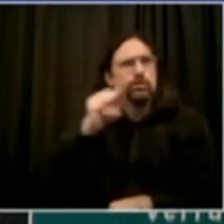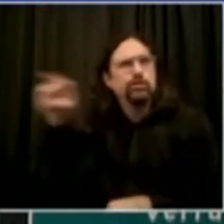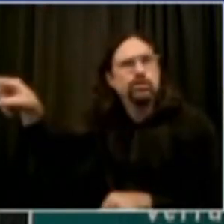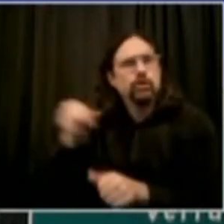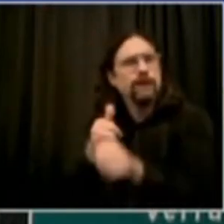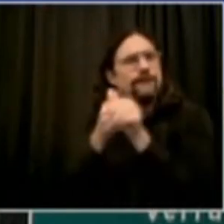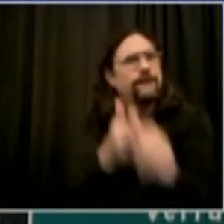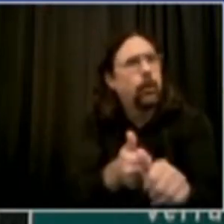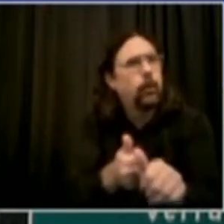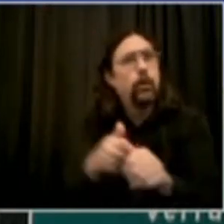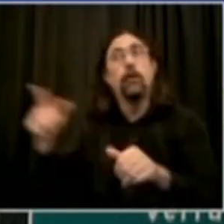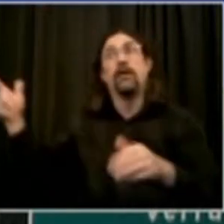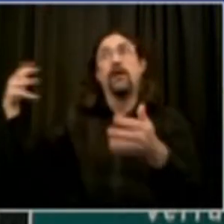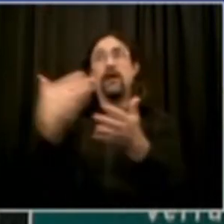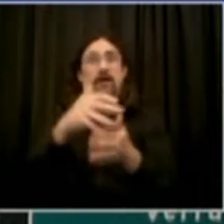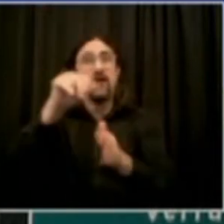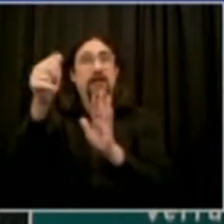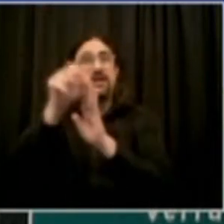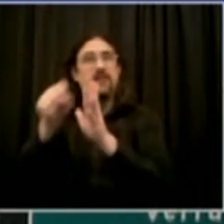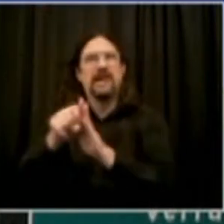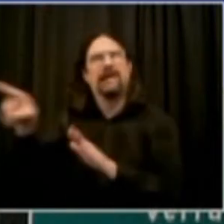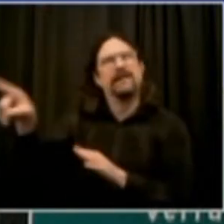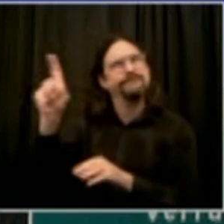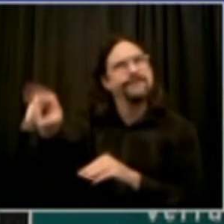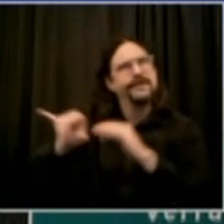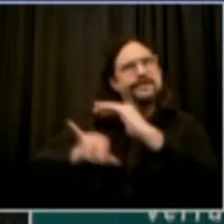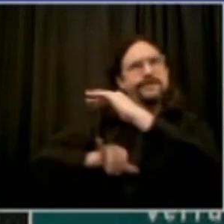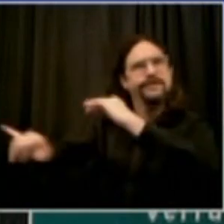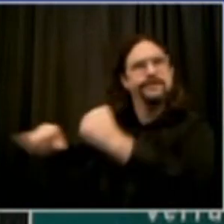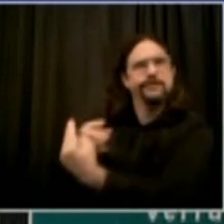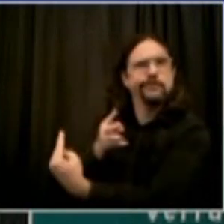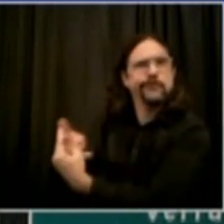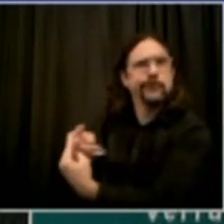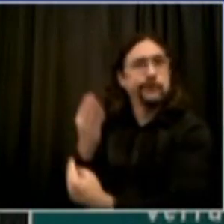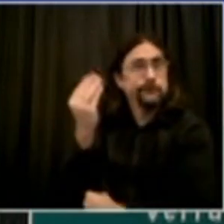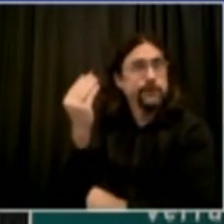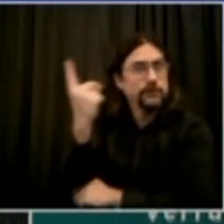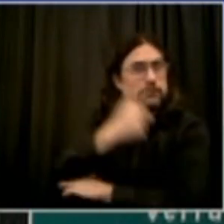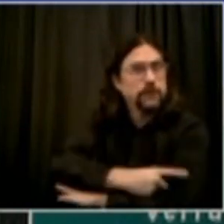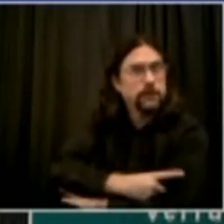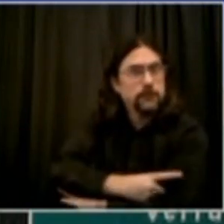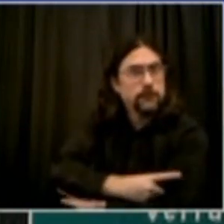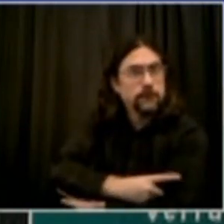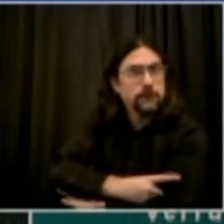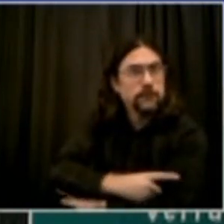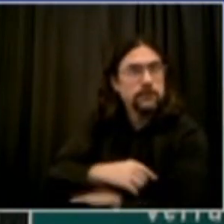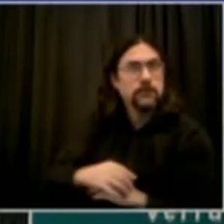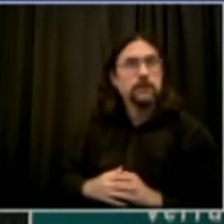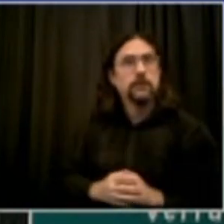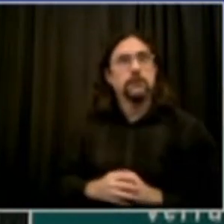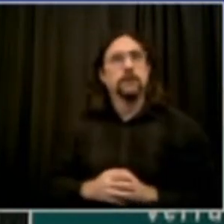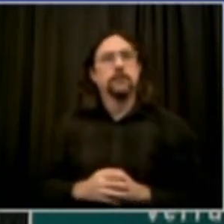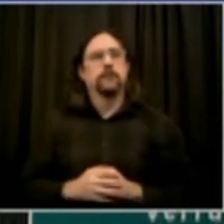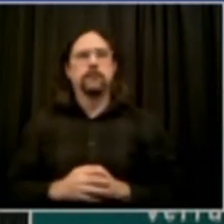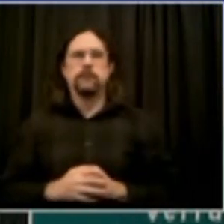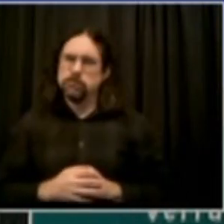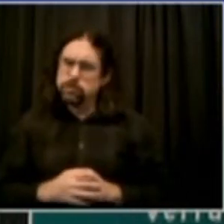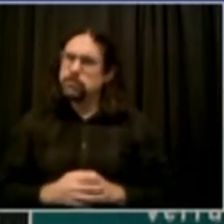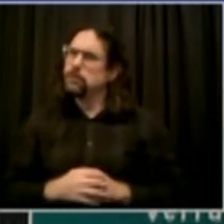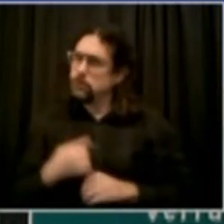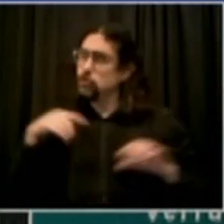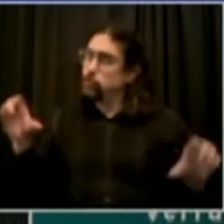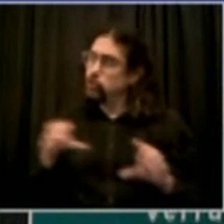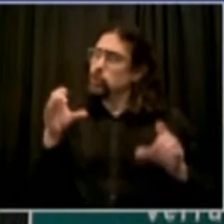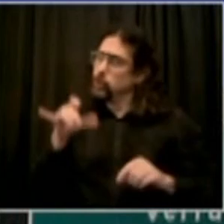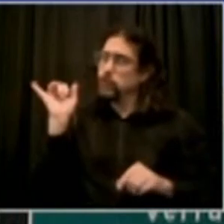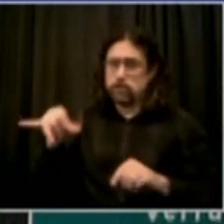word to all New Yorkers and all visitors that this is really, really serious. So the checkpoints began with that